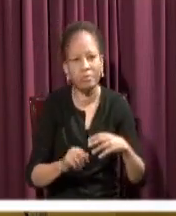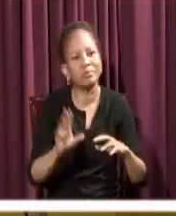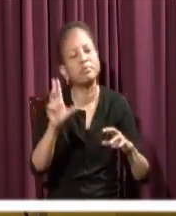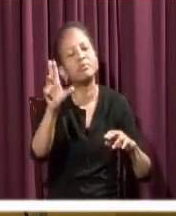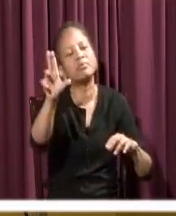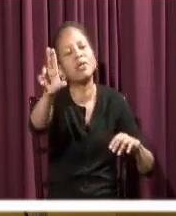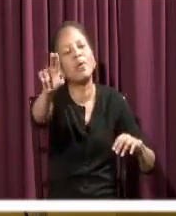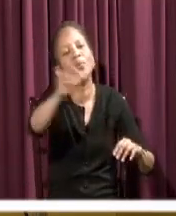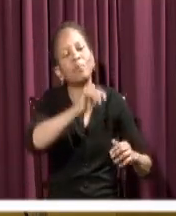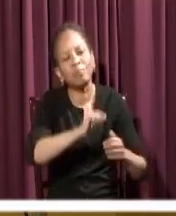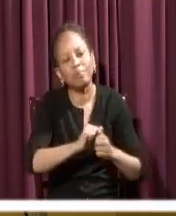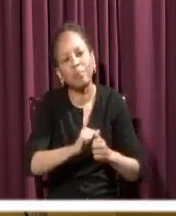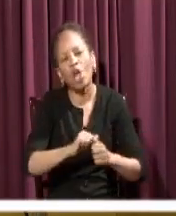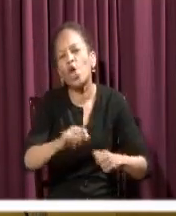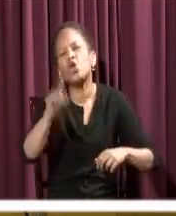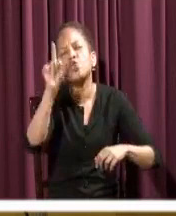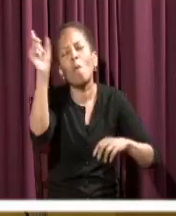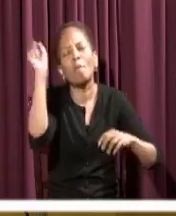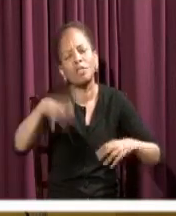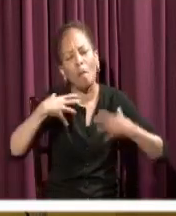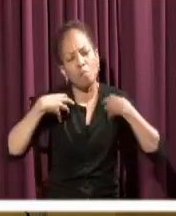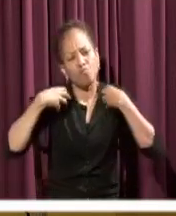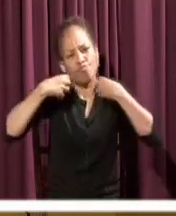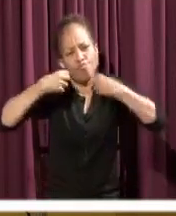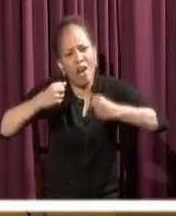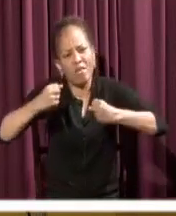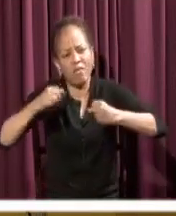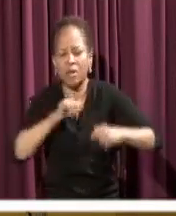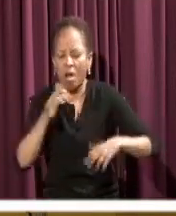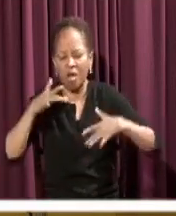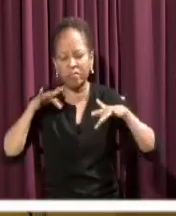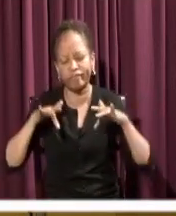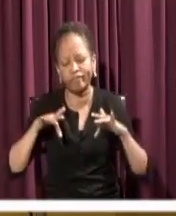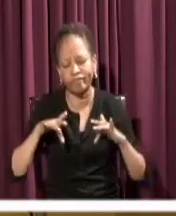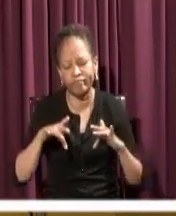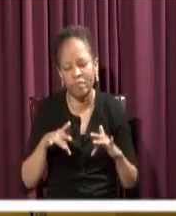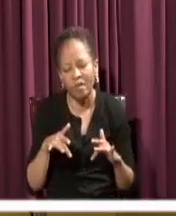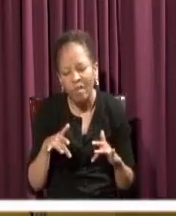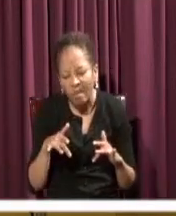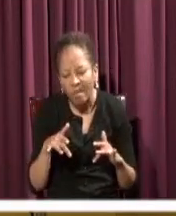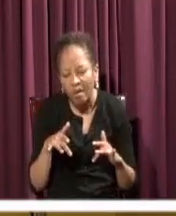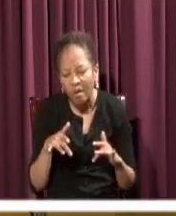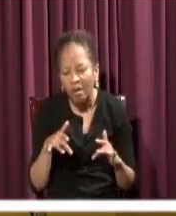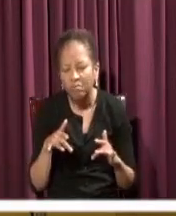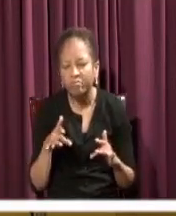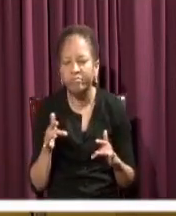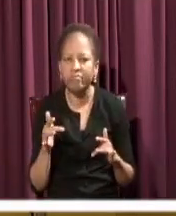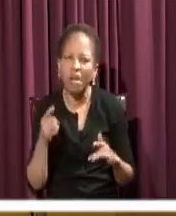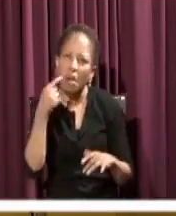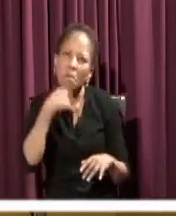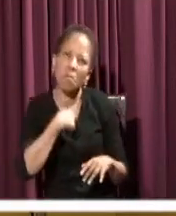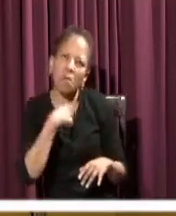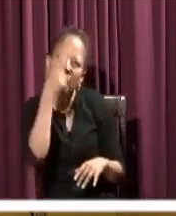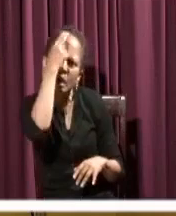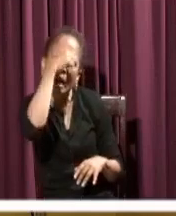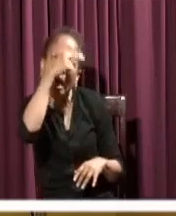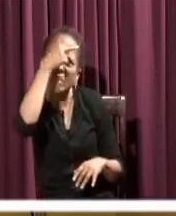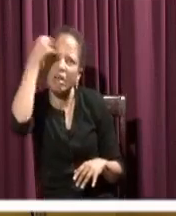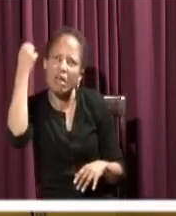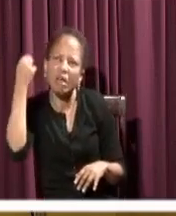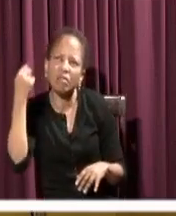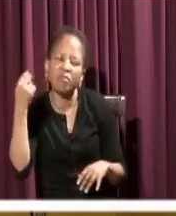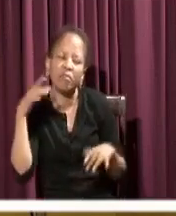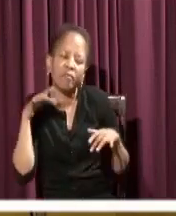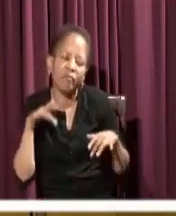Because you see, and I want to take the text to the next level, the boat, not just as church